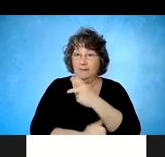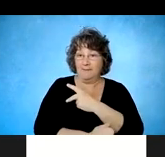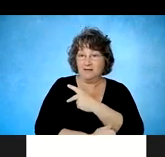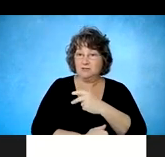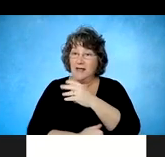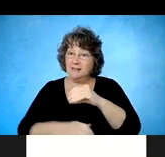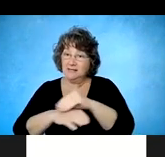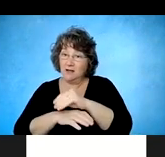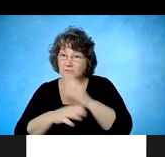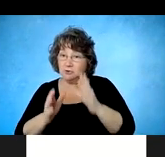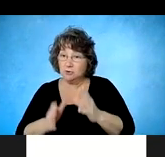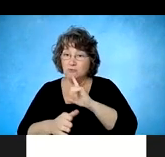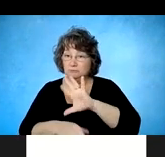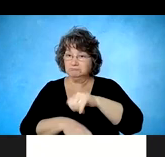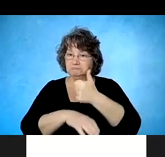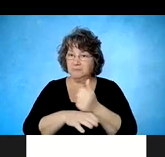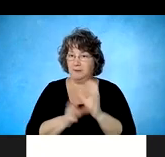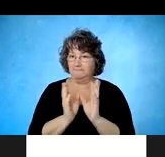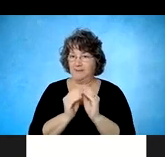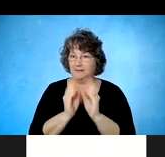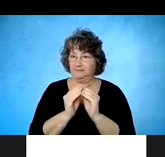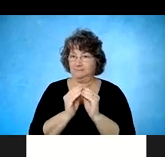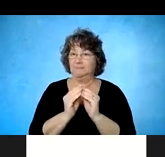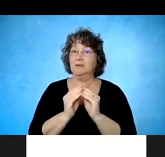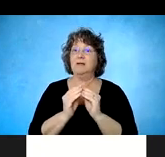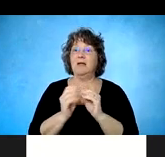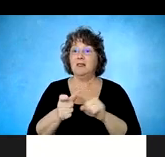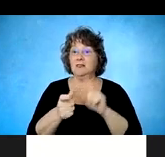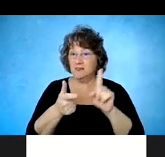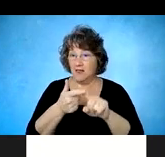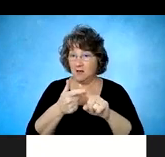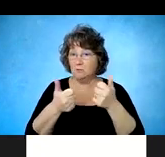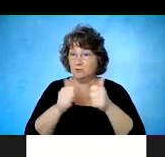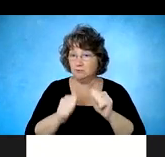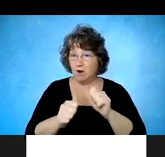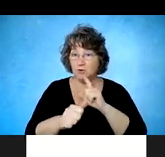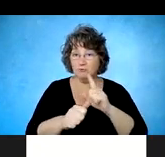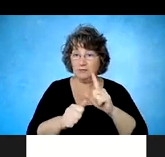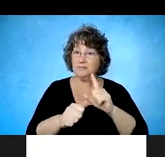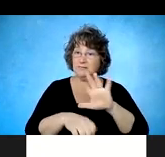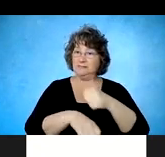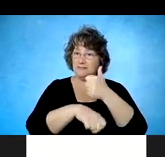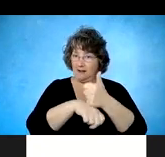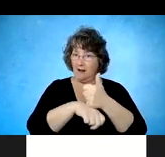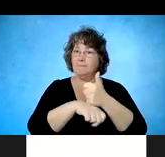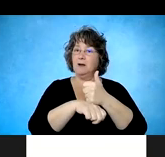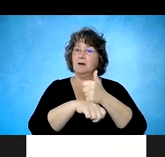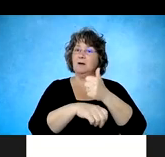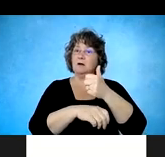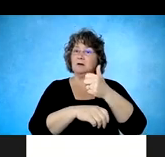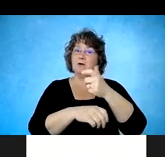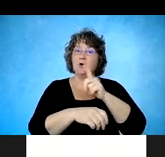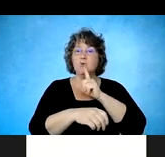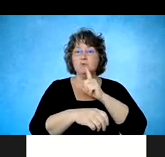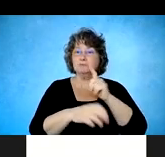establish a social glue and a network of providers, services and planning that the person is connected to before they